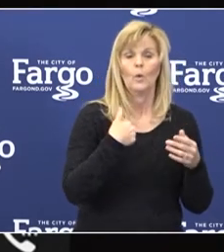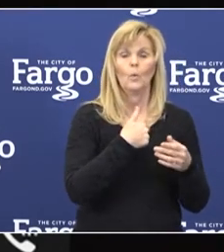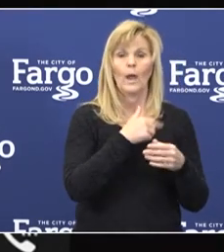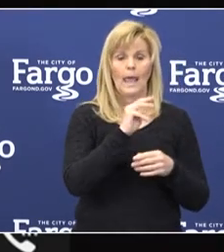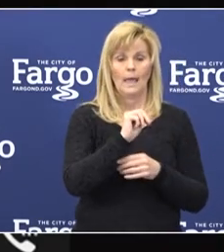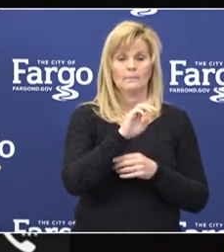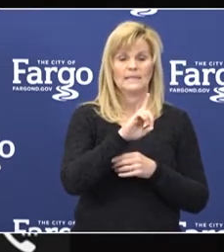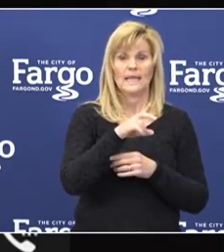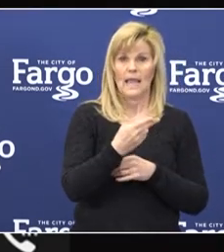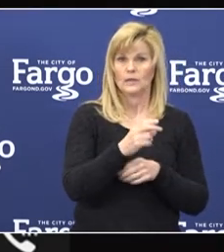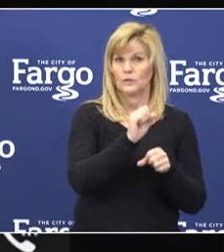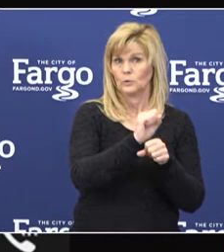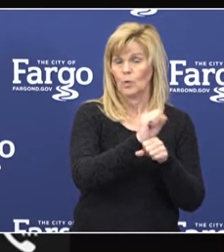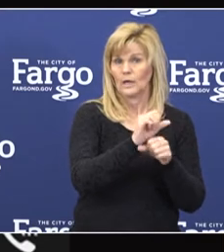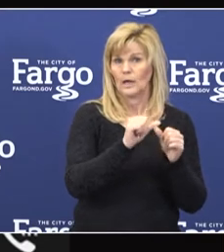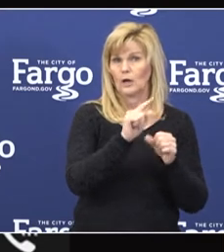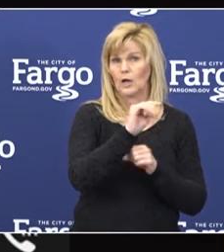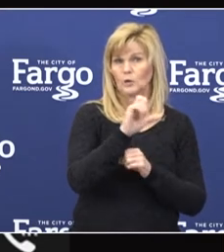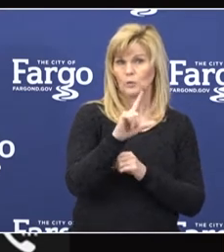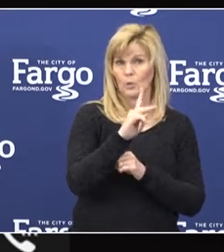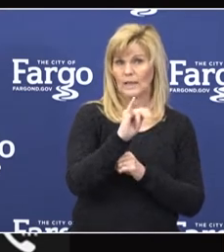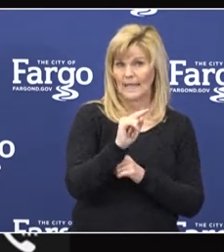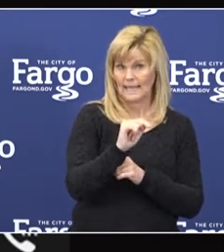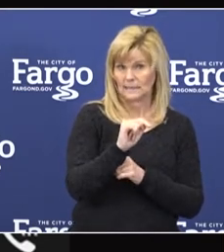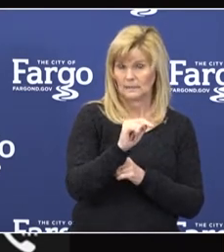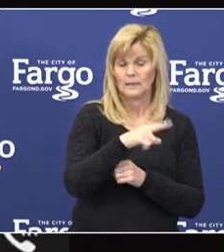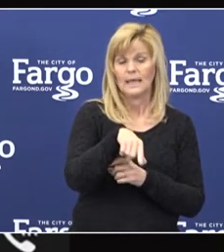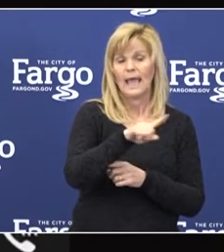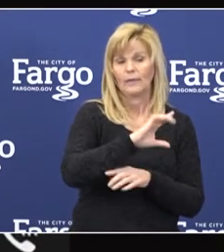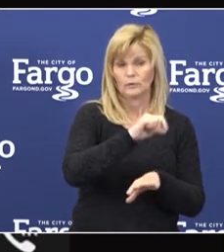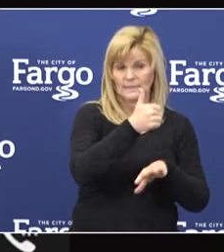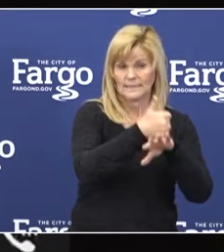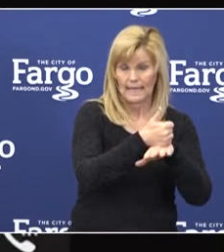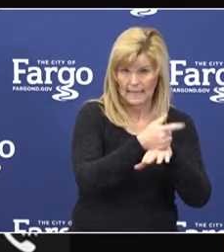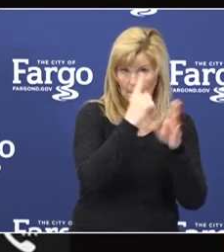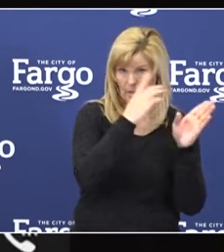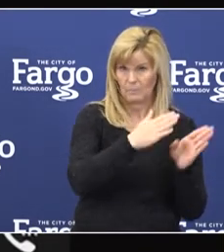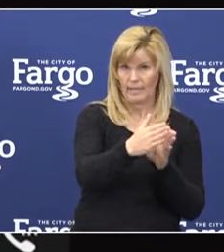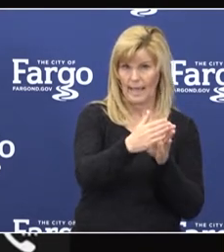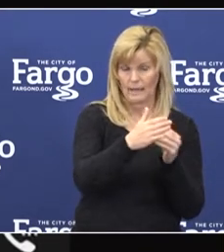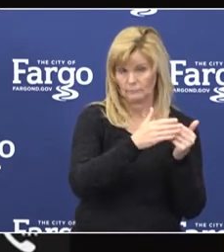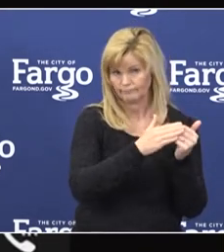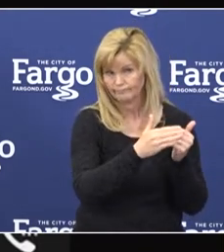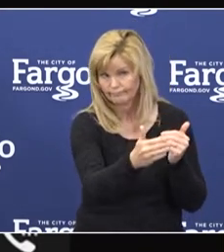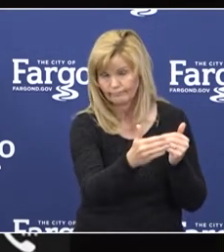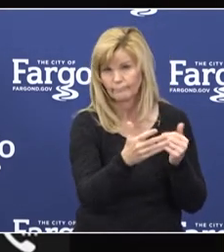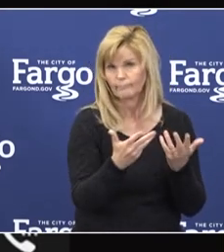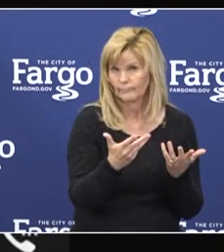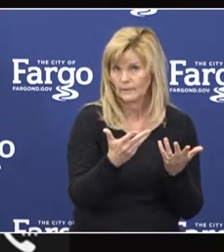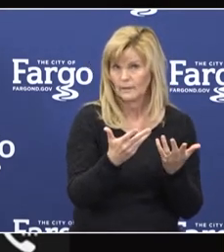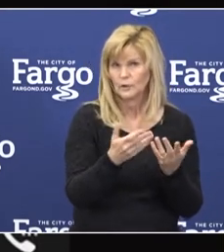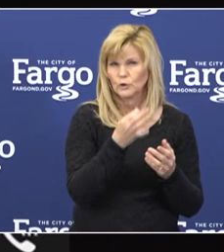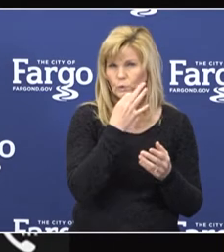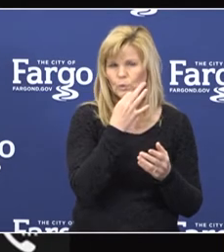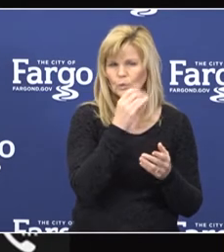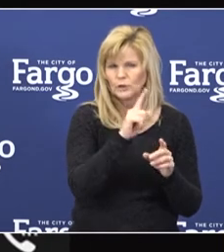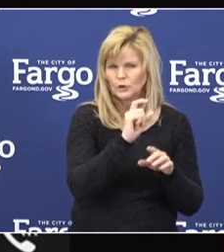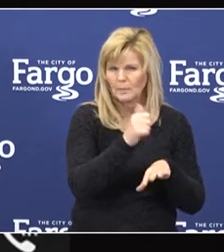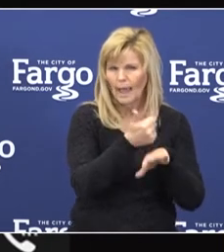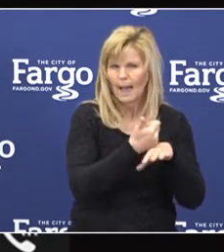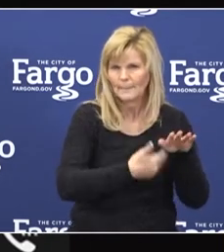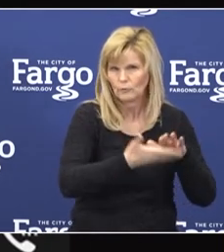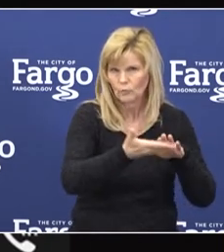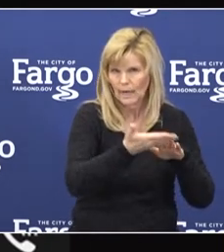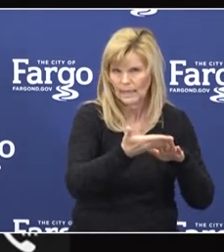care toolkit and they're finalizing their strategic plan and it's soon to be operationalized.